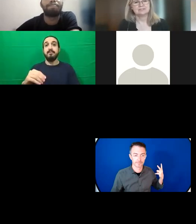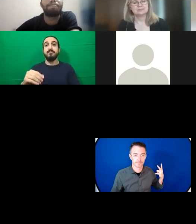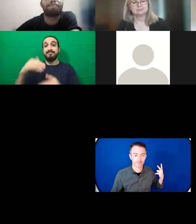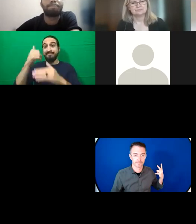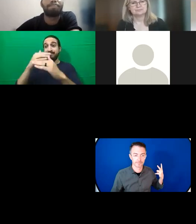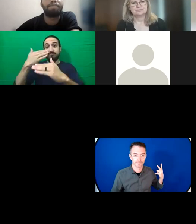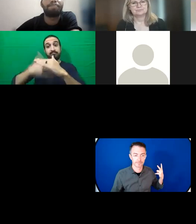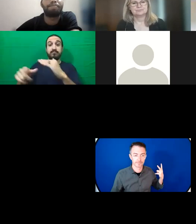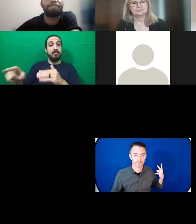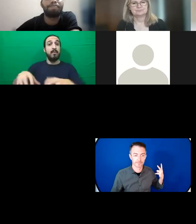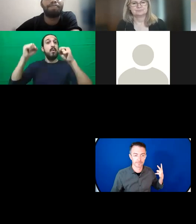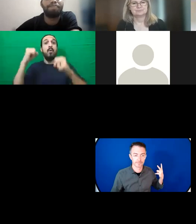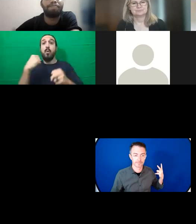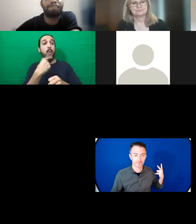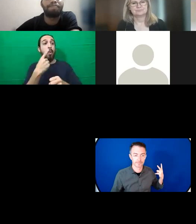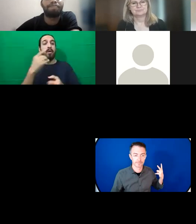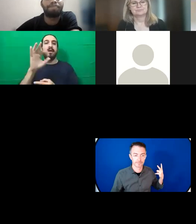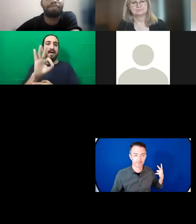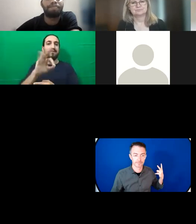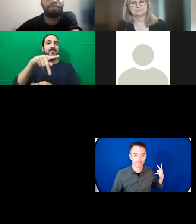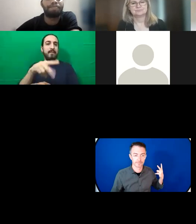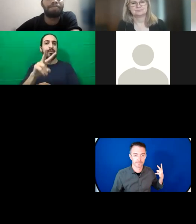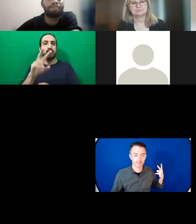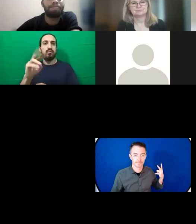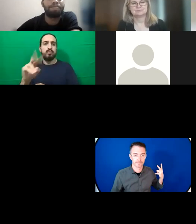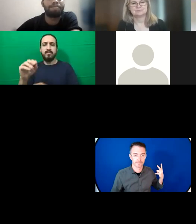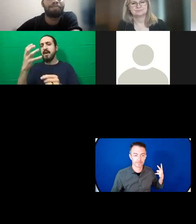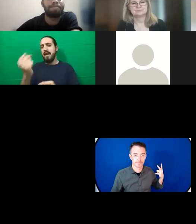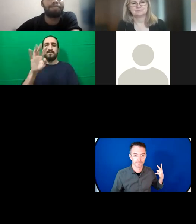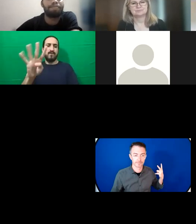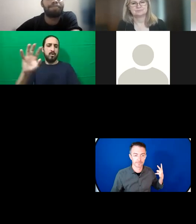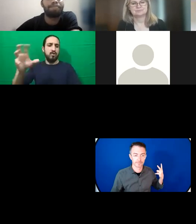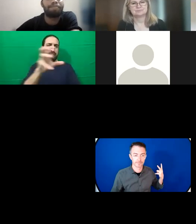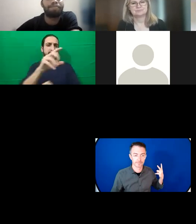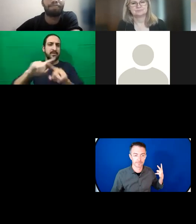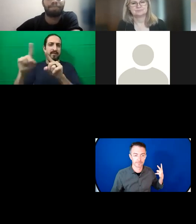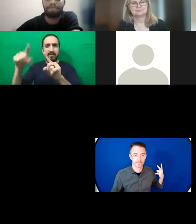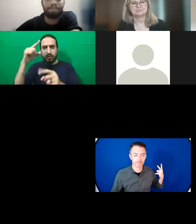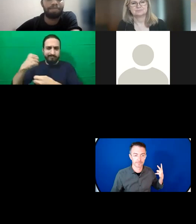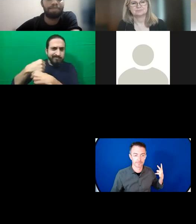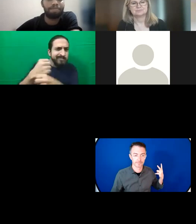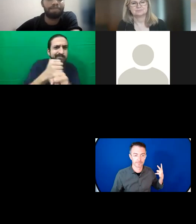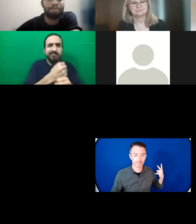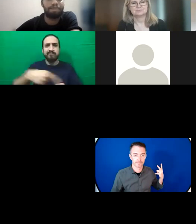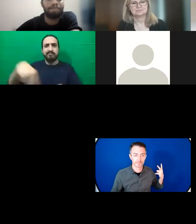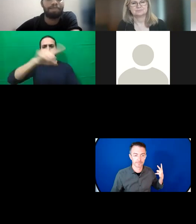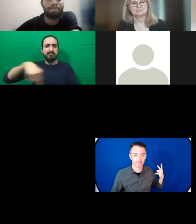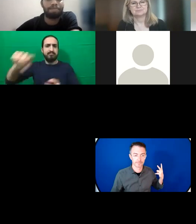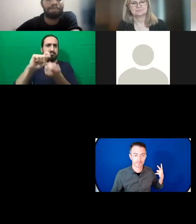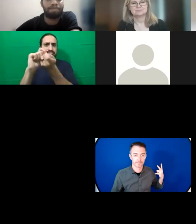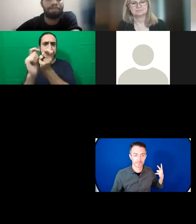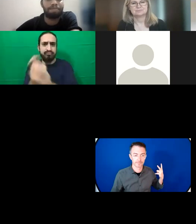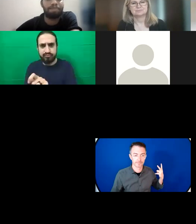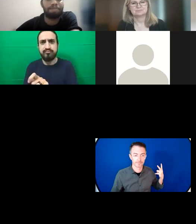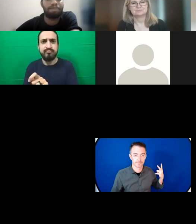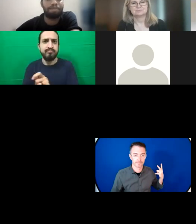rights-based family planning. Although crises were often recognized as a risk to family planning access, only